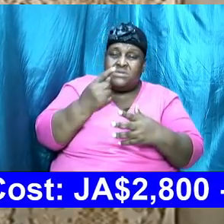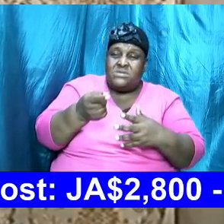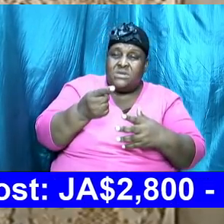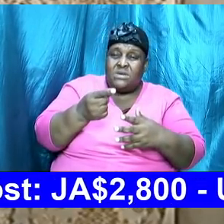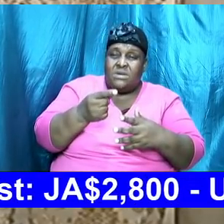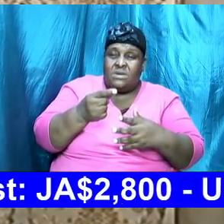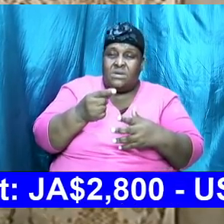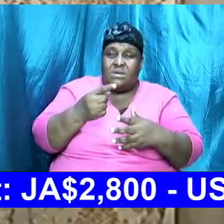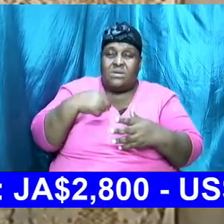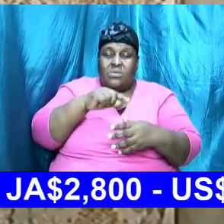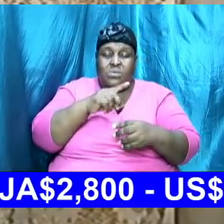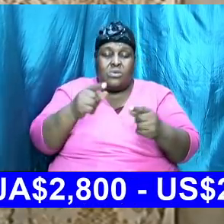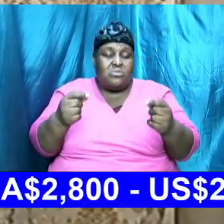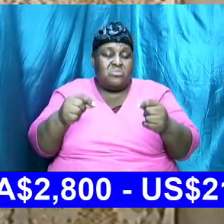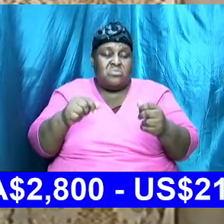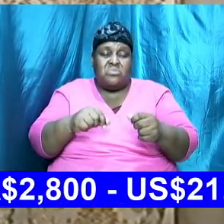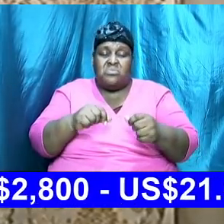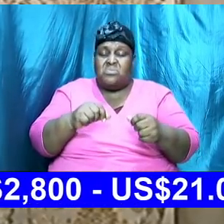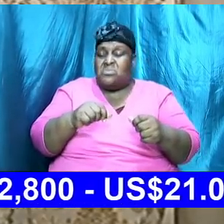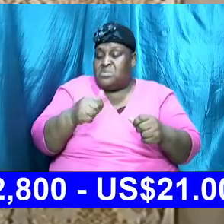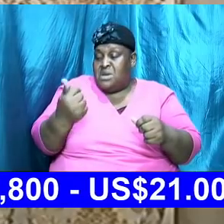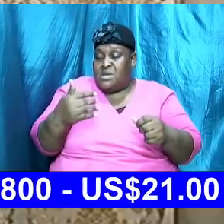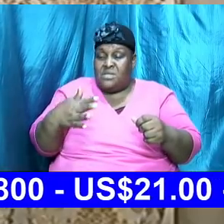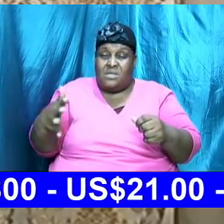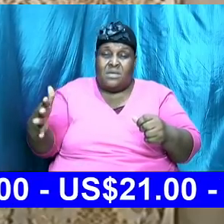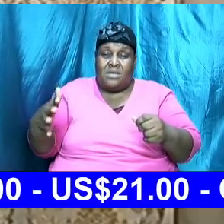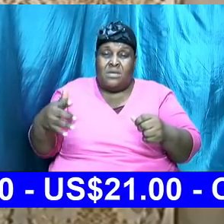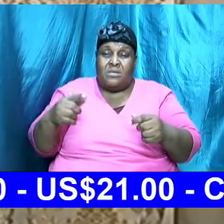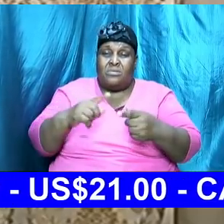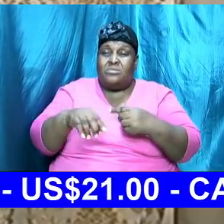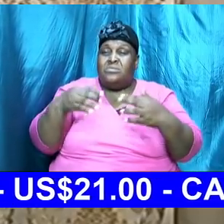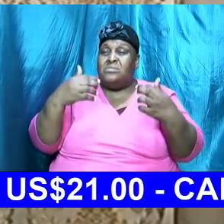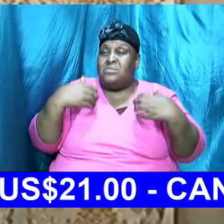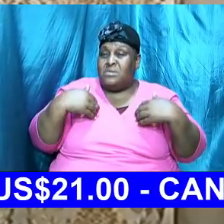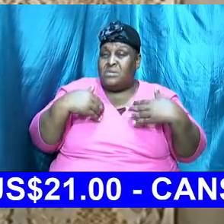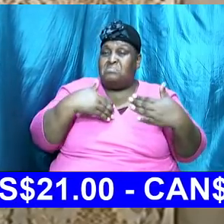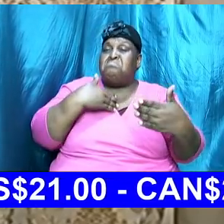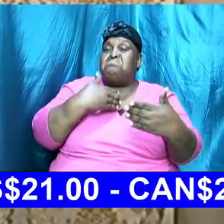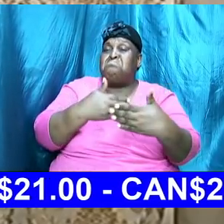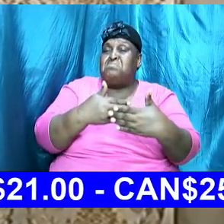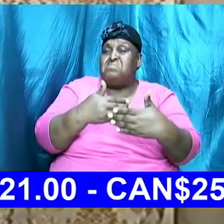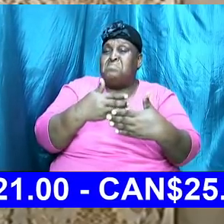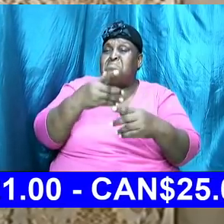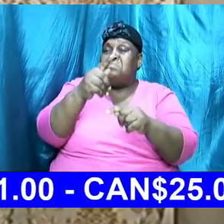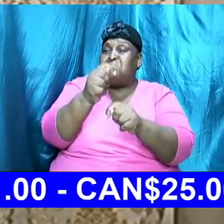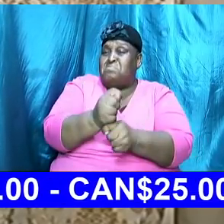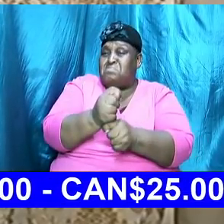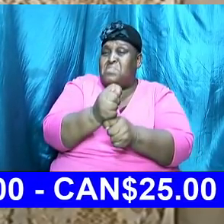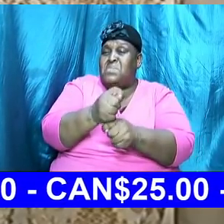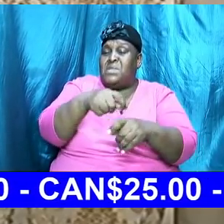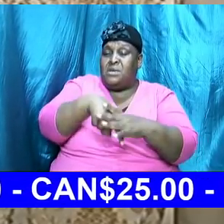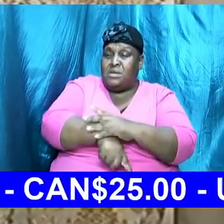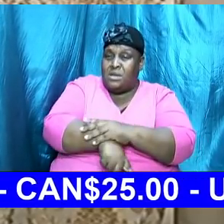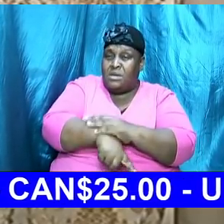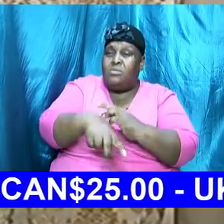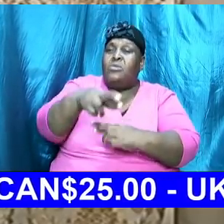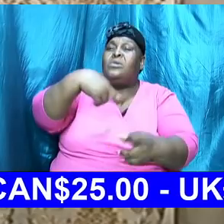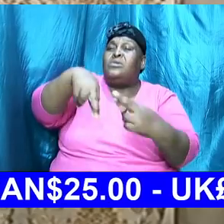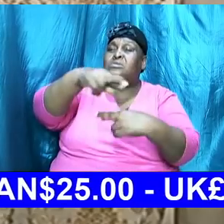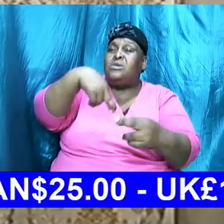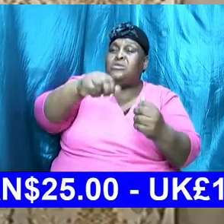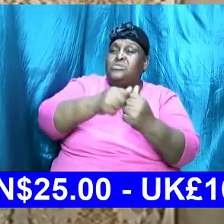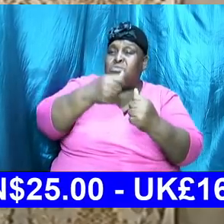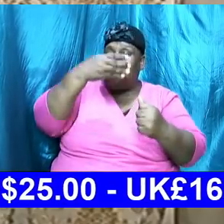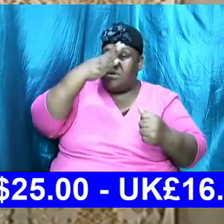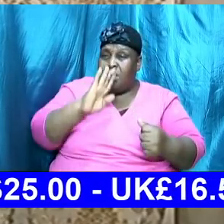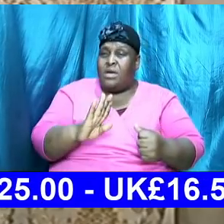would do anything to have a close, a tight, a deep relationship with Almighty God. In